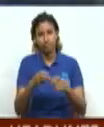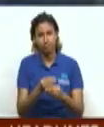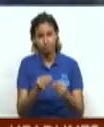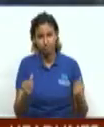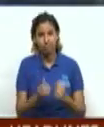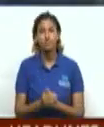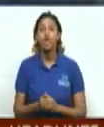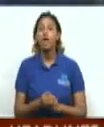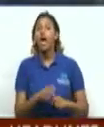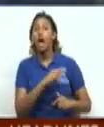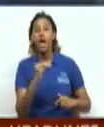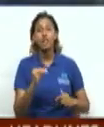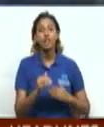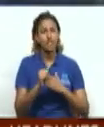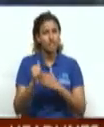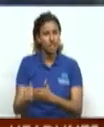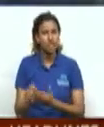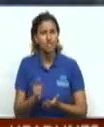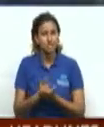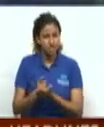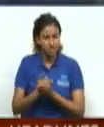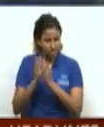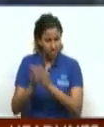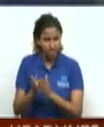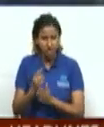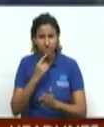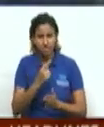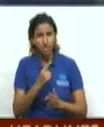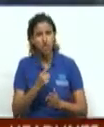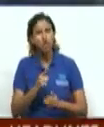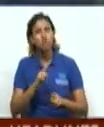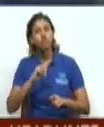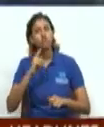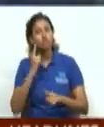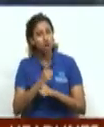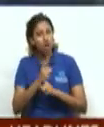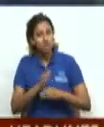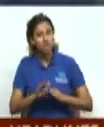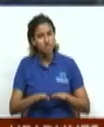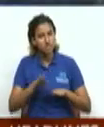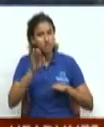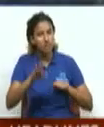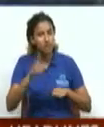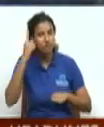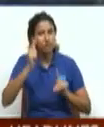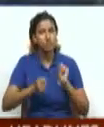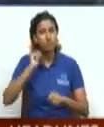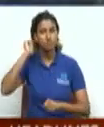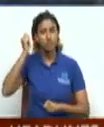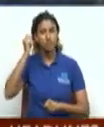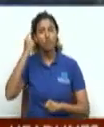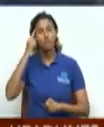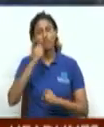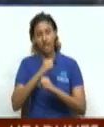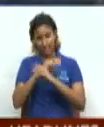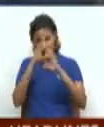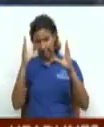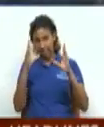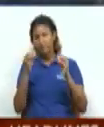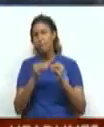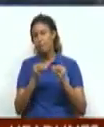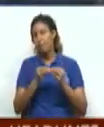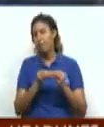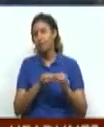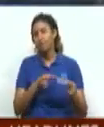negotiator has highlighted a step in the right direction for TNT when it comes to transparency. Ryan Batru has the